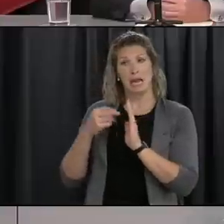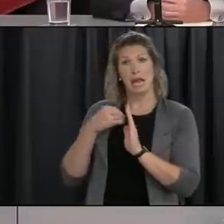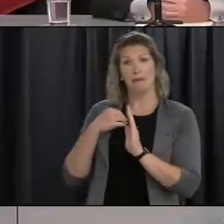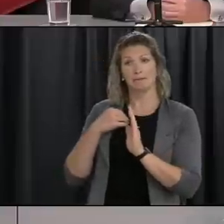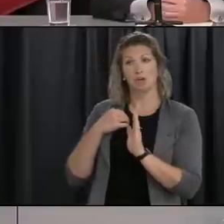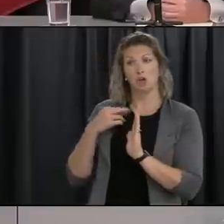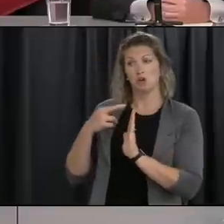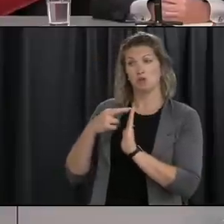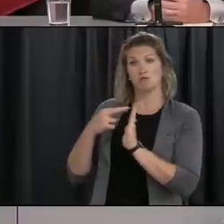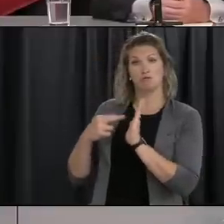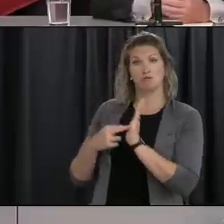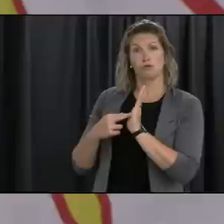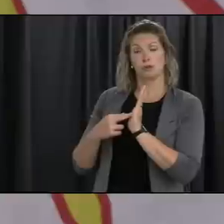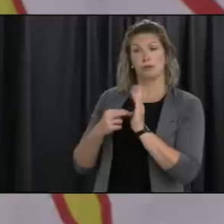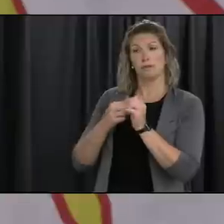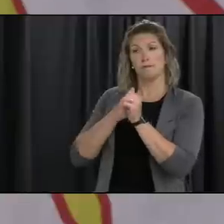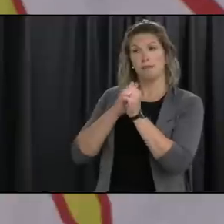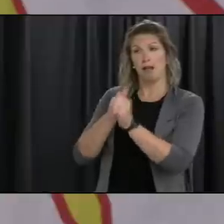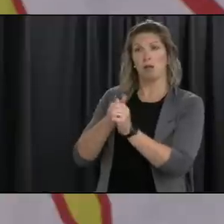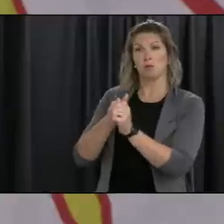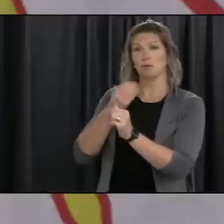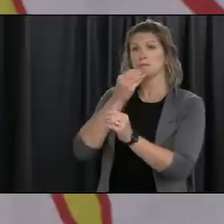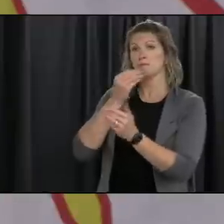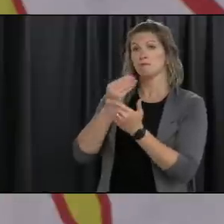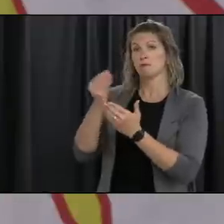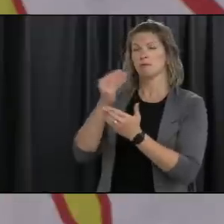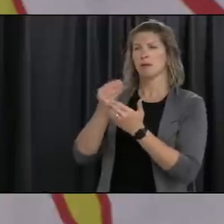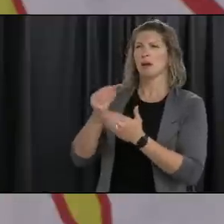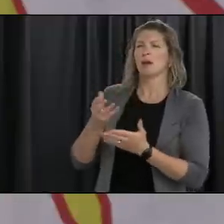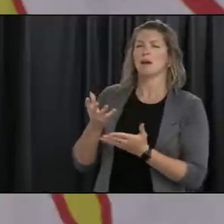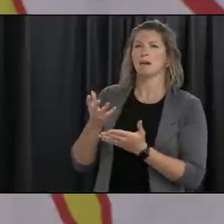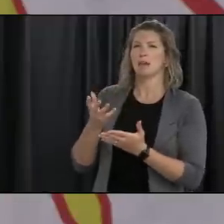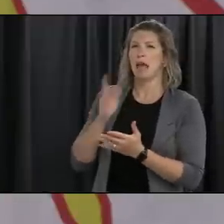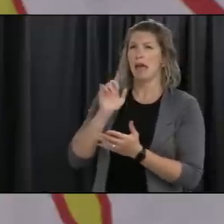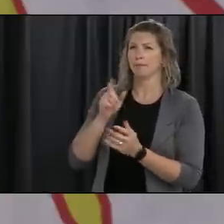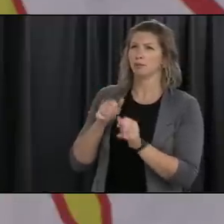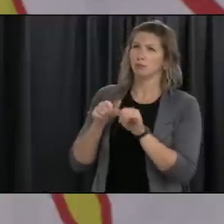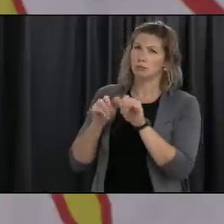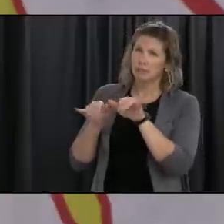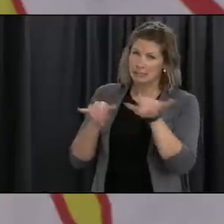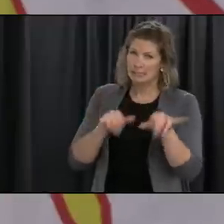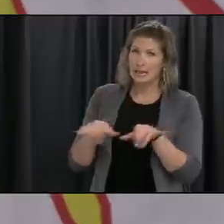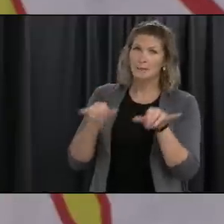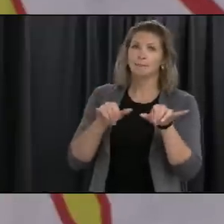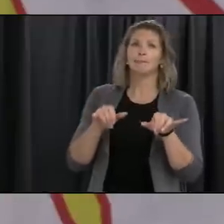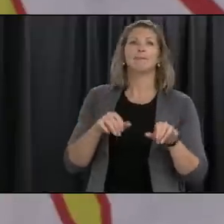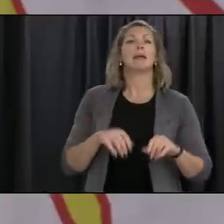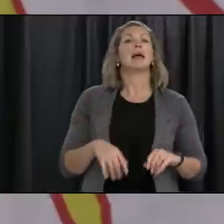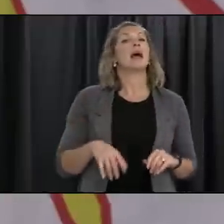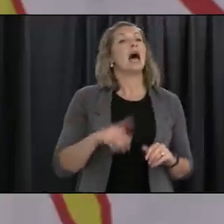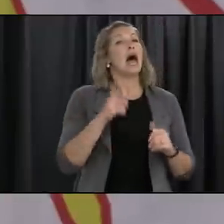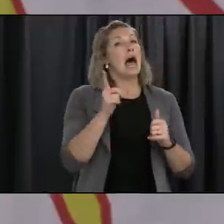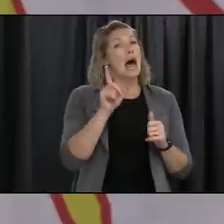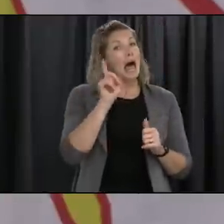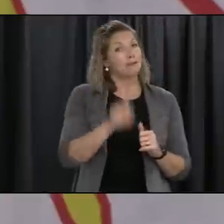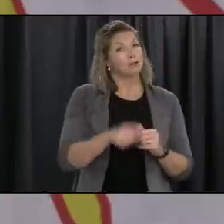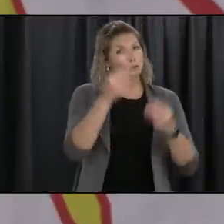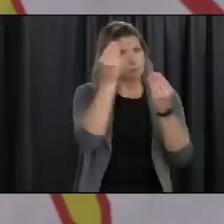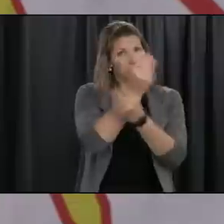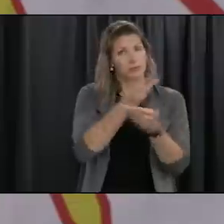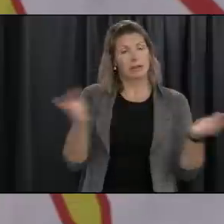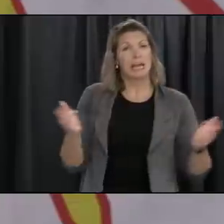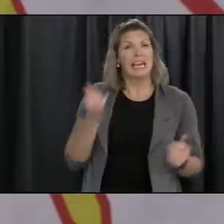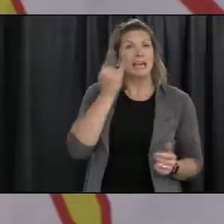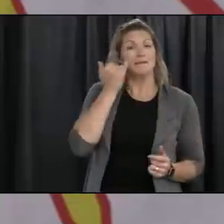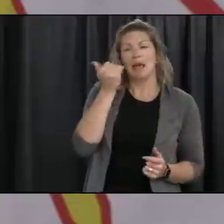so so i i want to just reiterate one clear message that if you were contacted by public health anybody in this province is